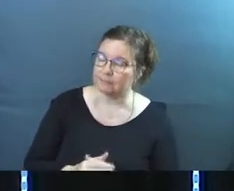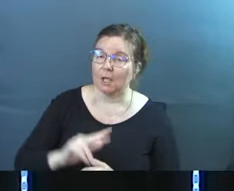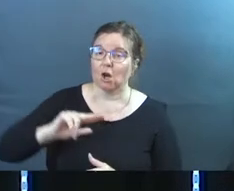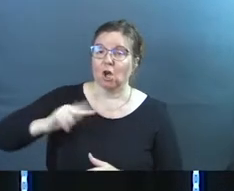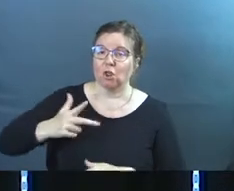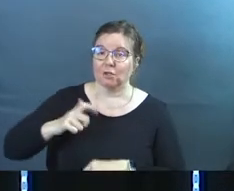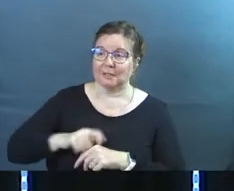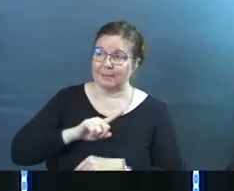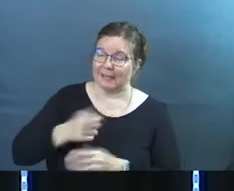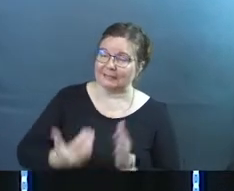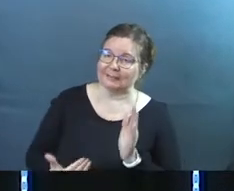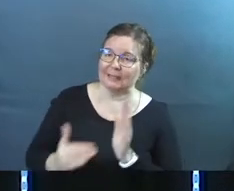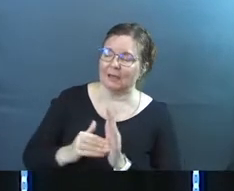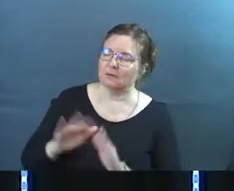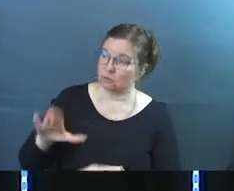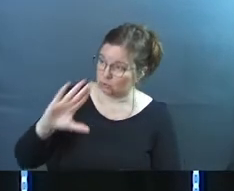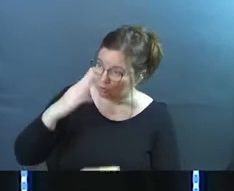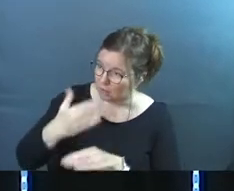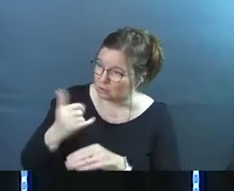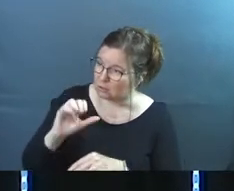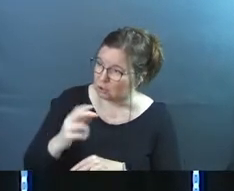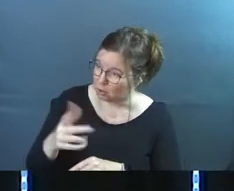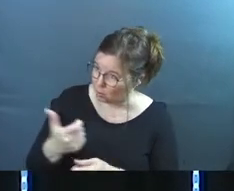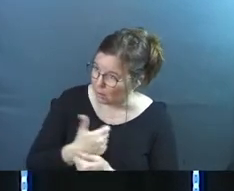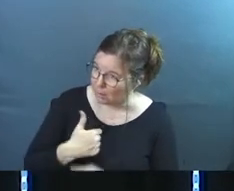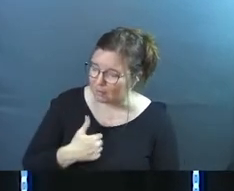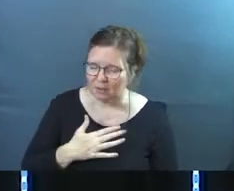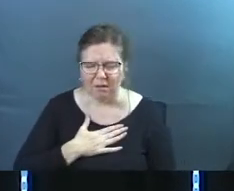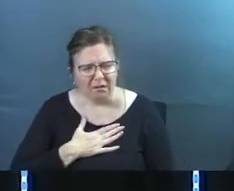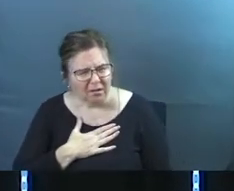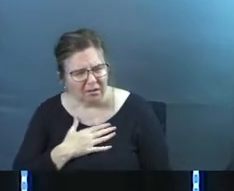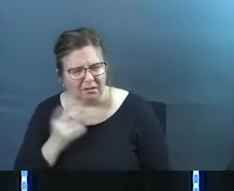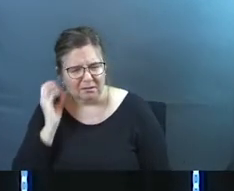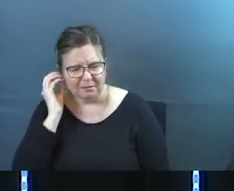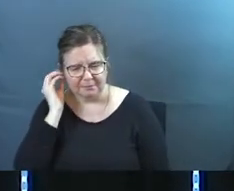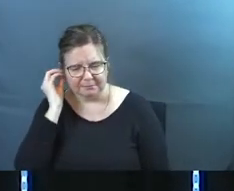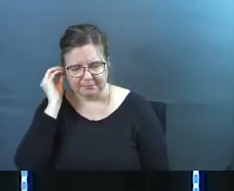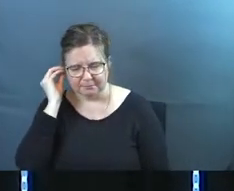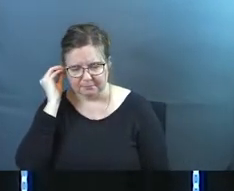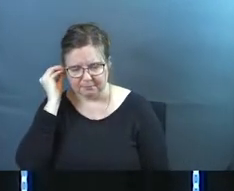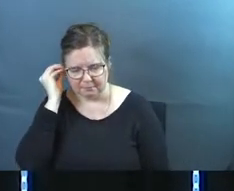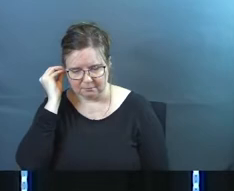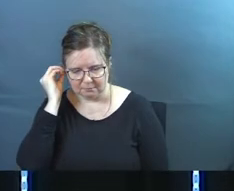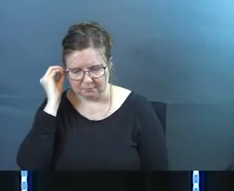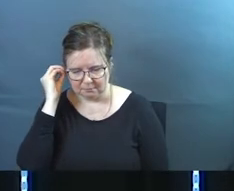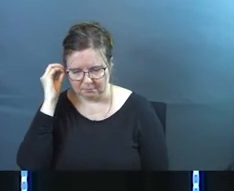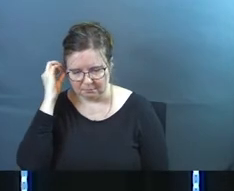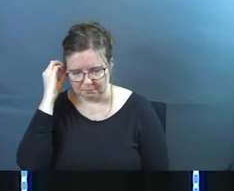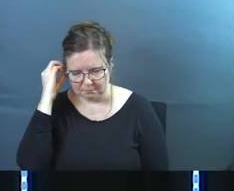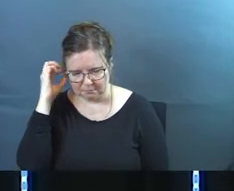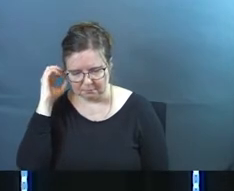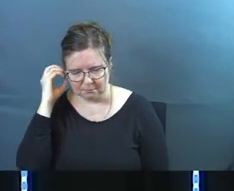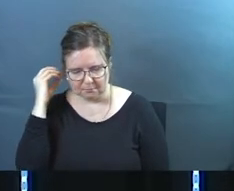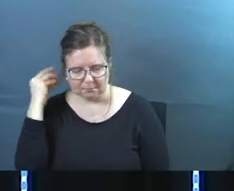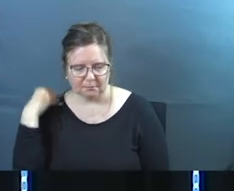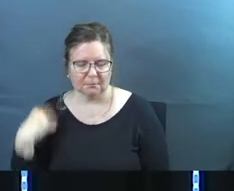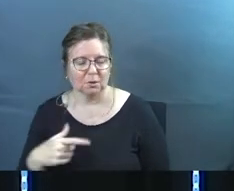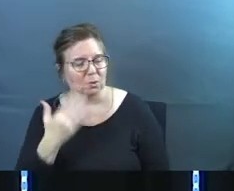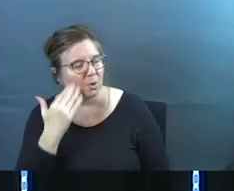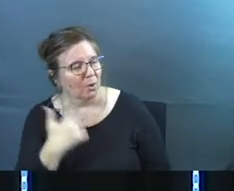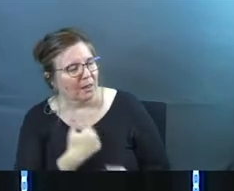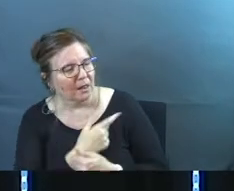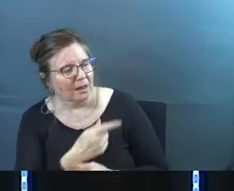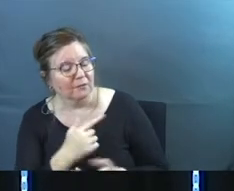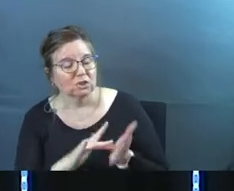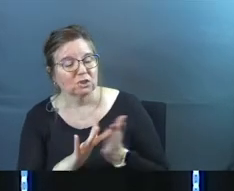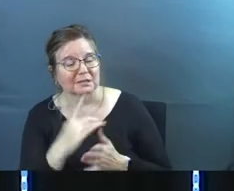time he asked him, Simon son of John, do you love me? Peter was hurt that Jesus asked the question a third time. He said, Lord, you know everything. You know that I love